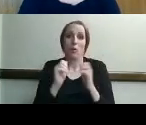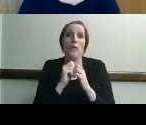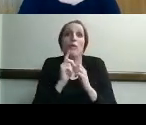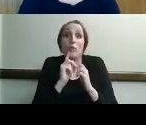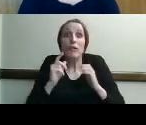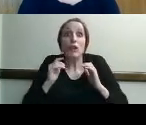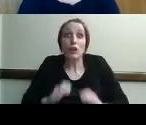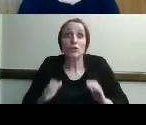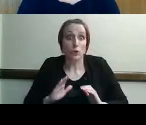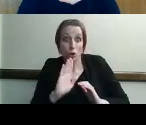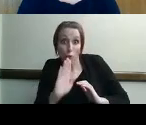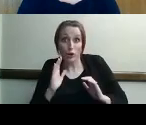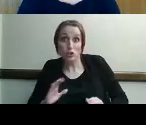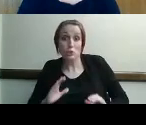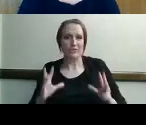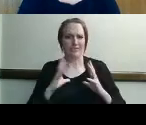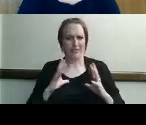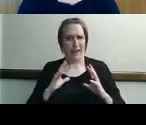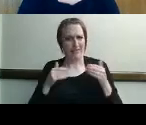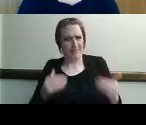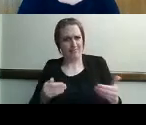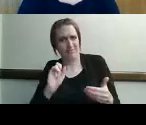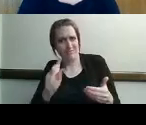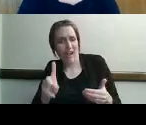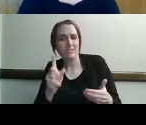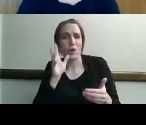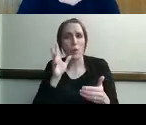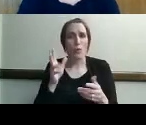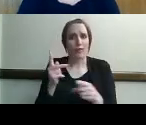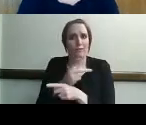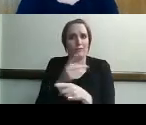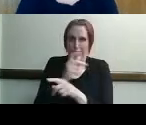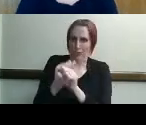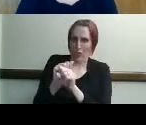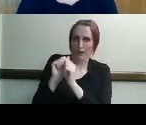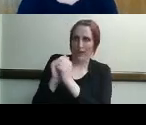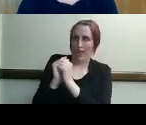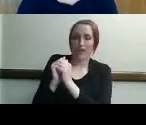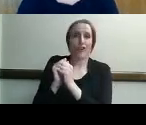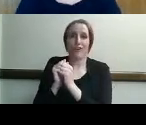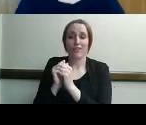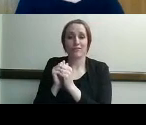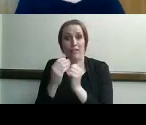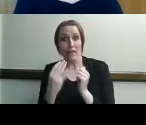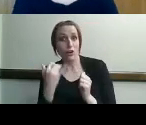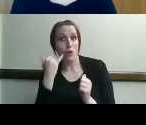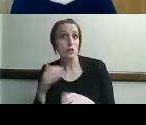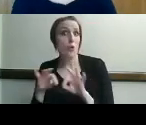don't they qualify and uh we'll work on it and let you know whether it's worth applying or not usually it's worth applying